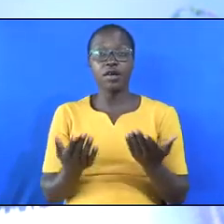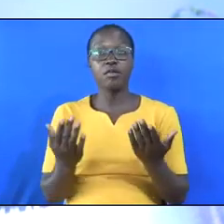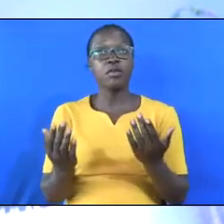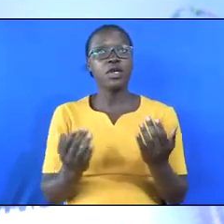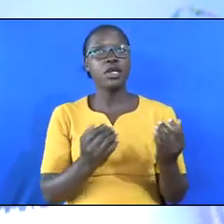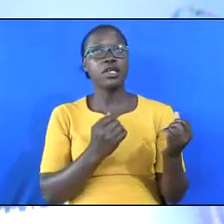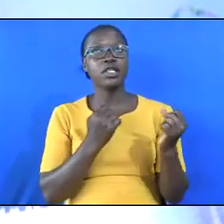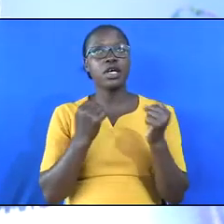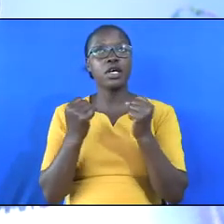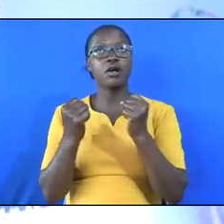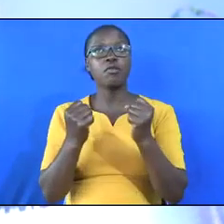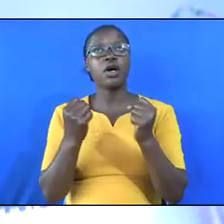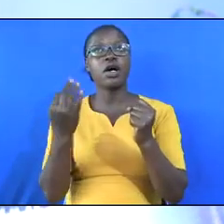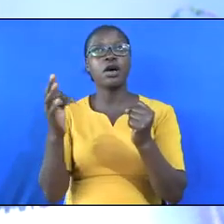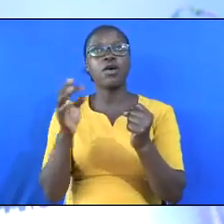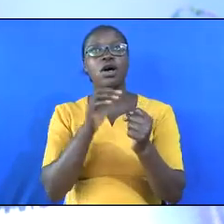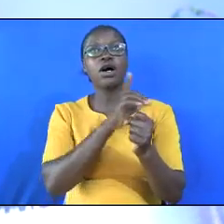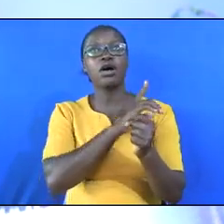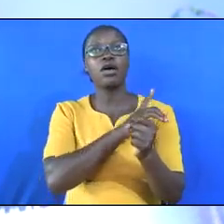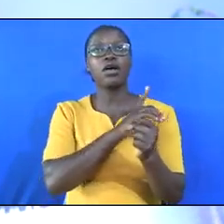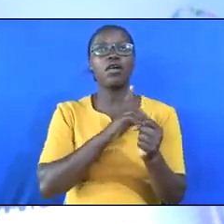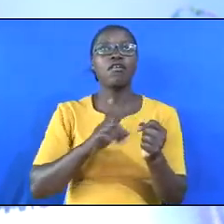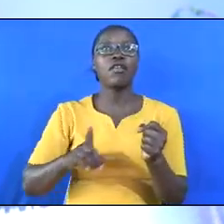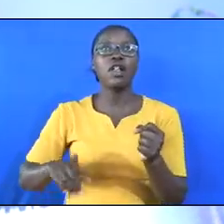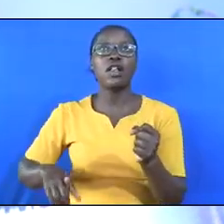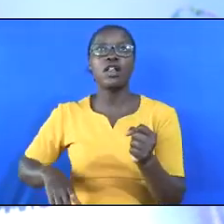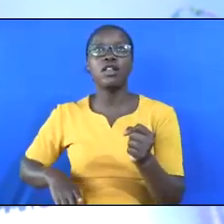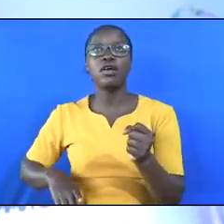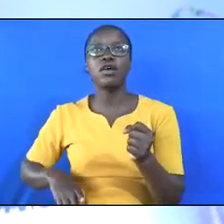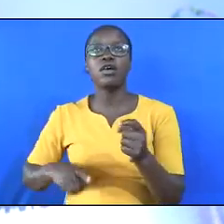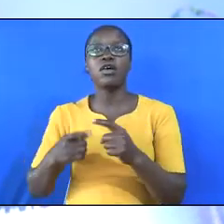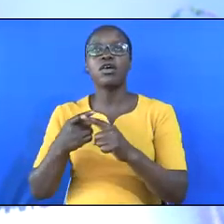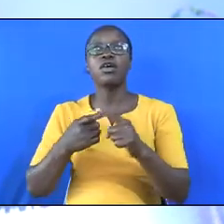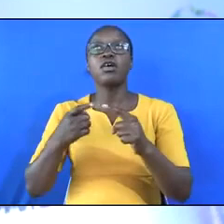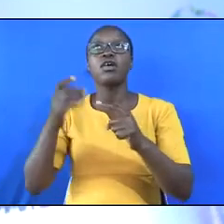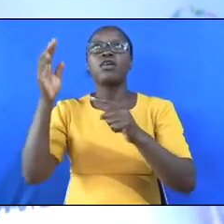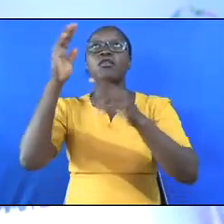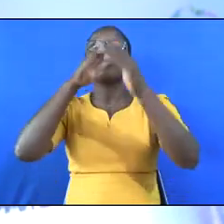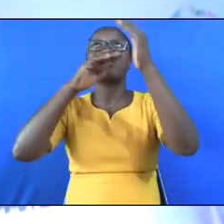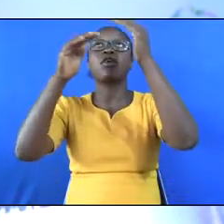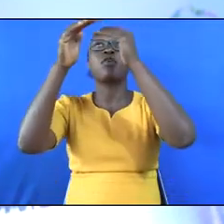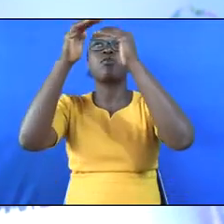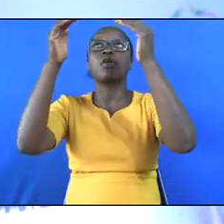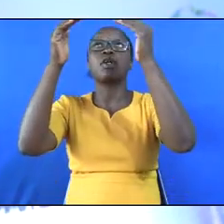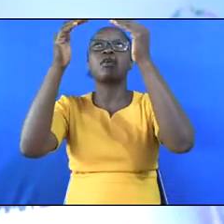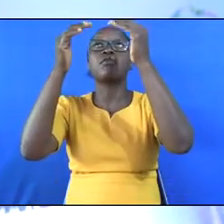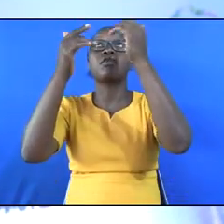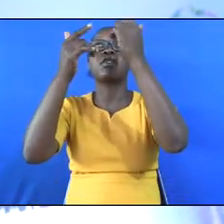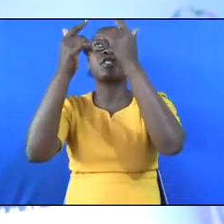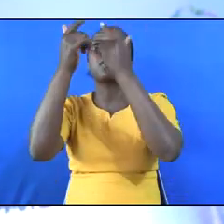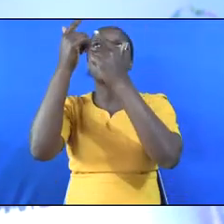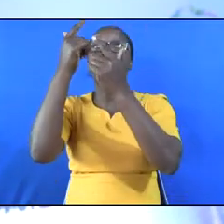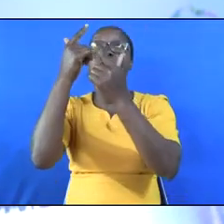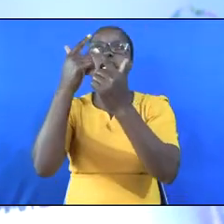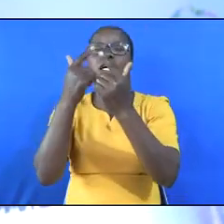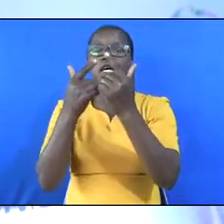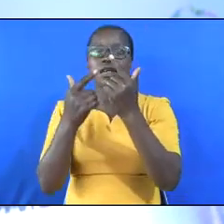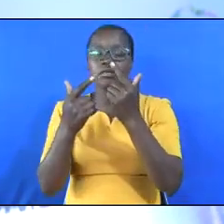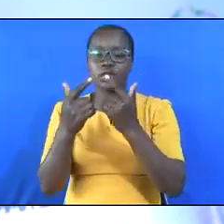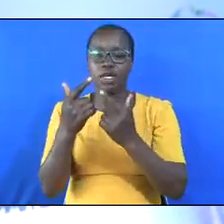May the power of the Lord from heavens